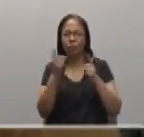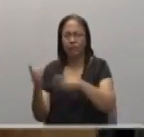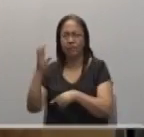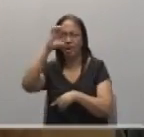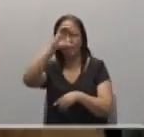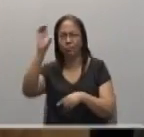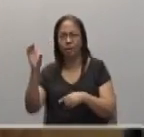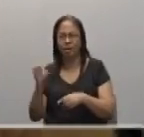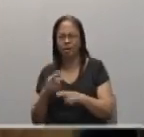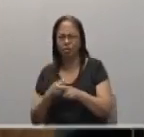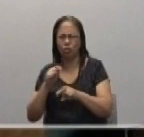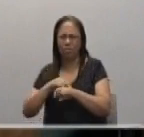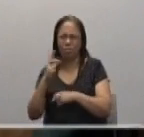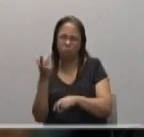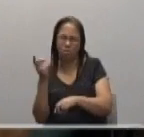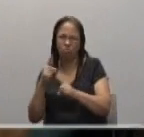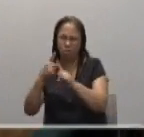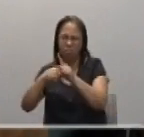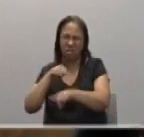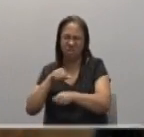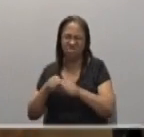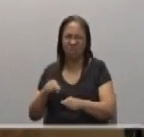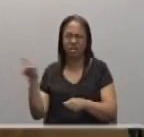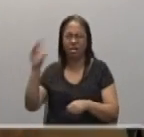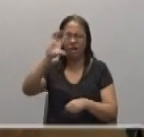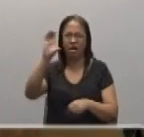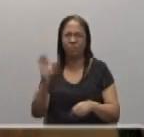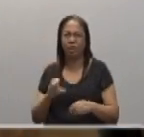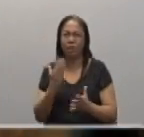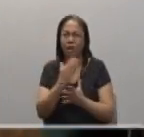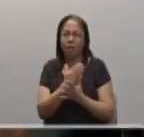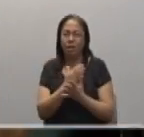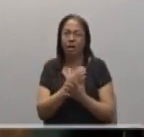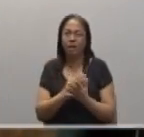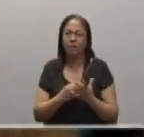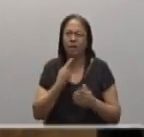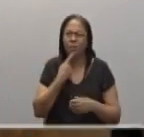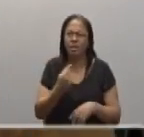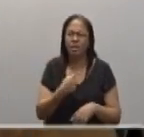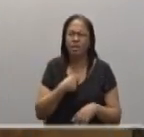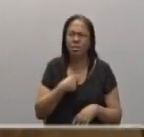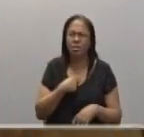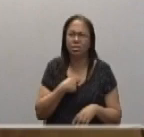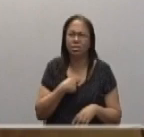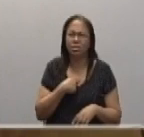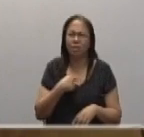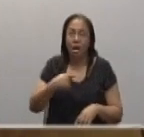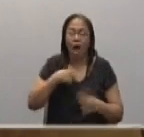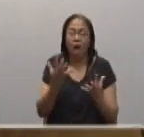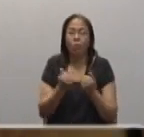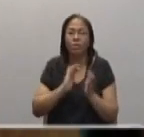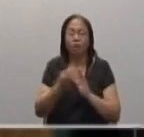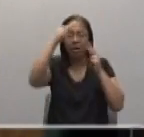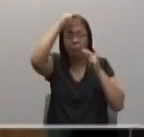months in Zambia and Malawi. And, some of them, they were telling me, Nunzio, I would like to be a sister.